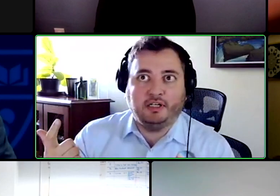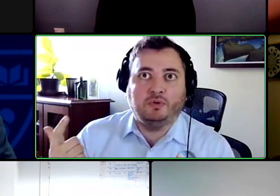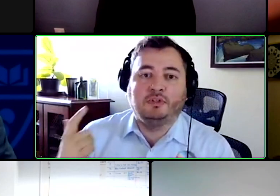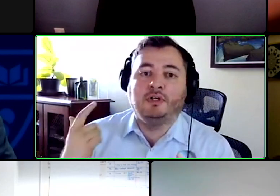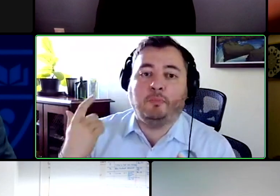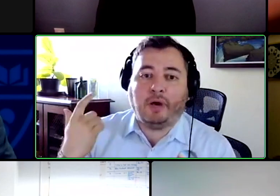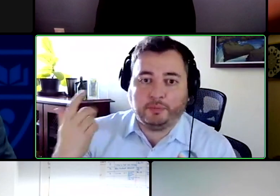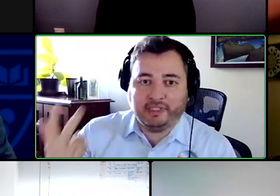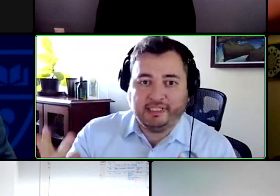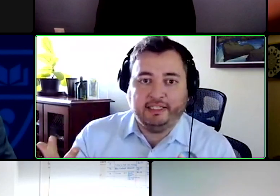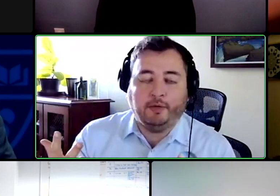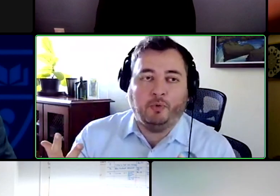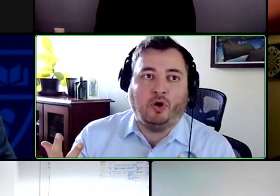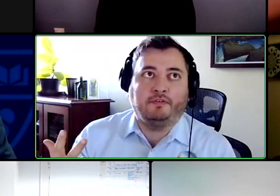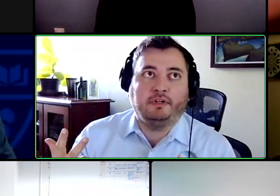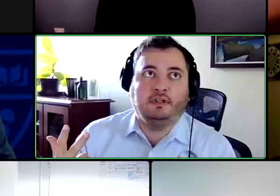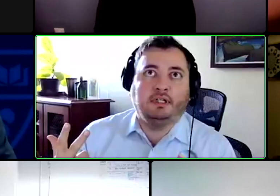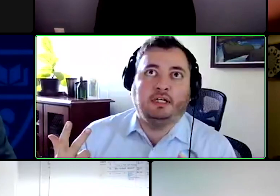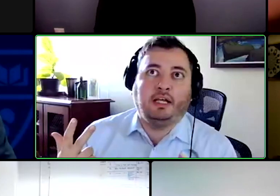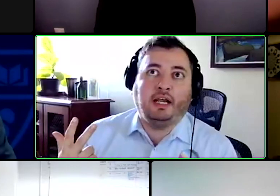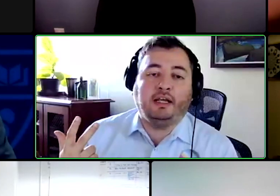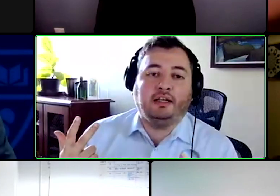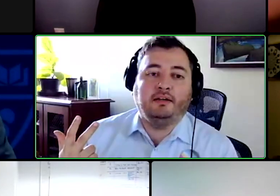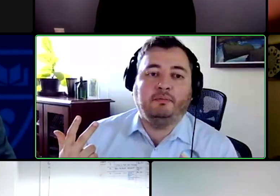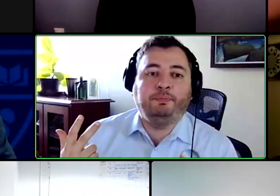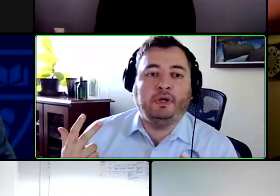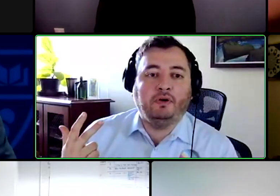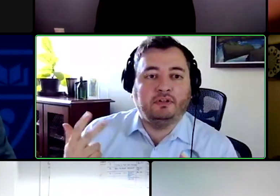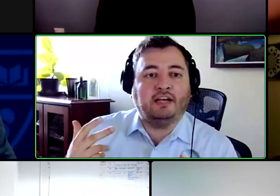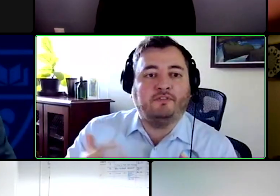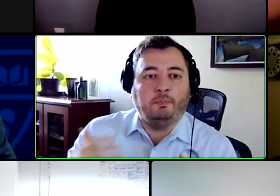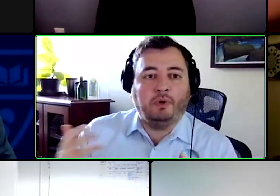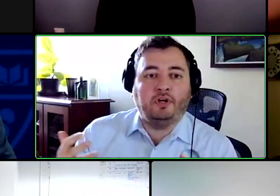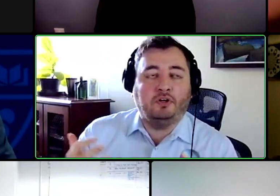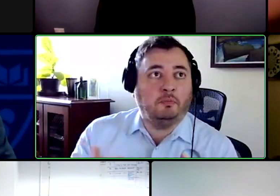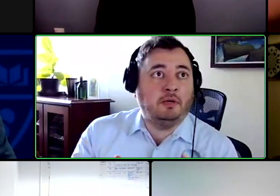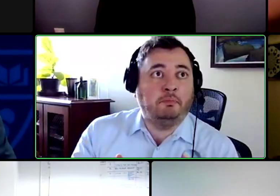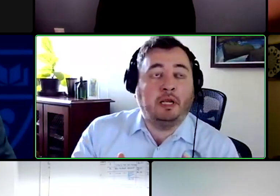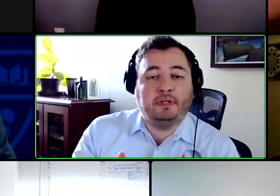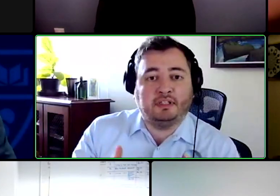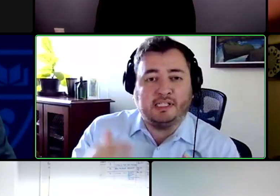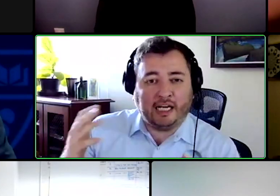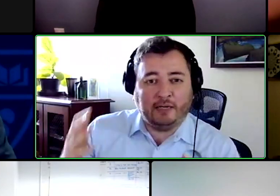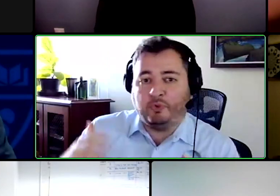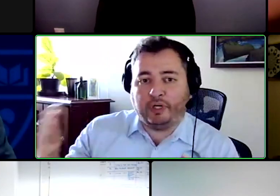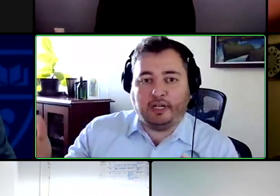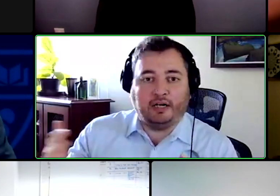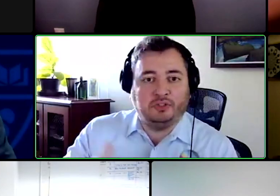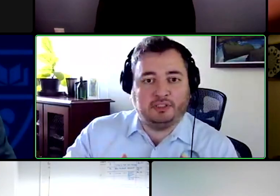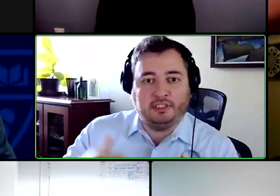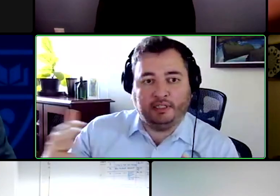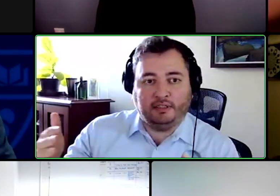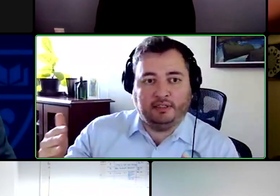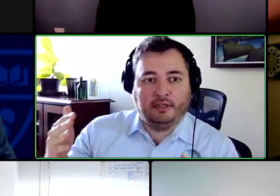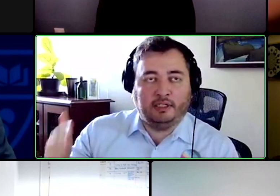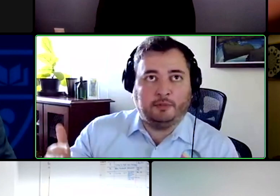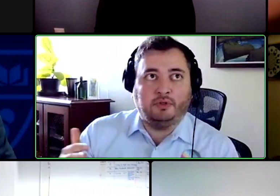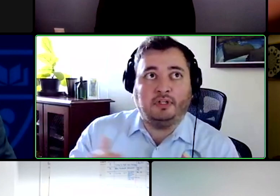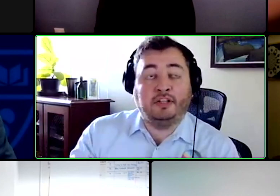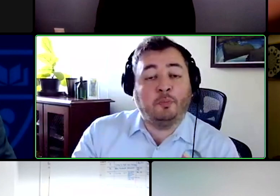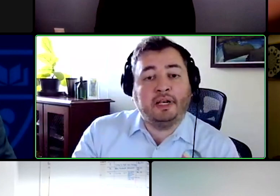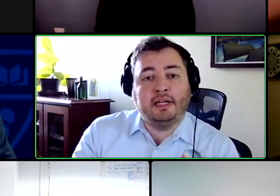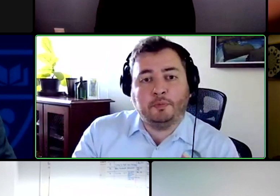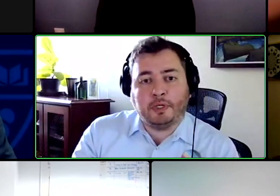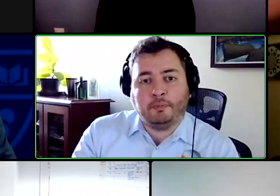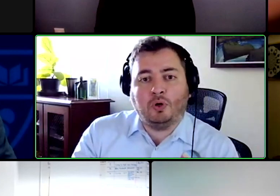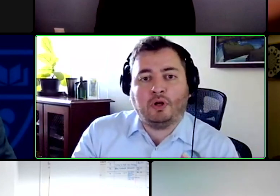that schedule is possibly seeing them more often and building that familiar. It may be the same three doctors to this